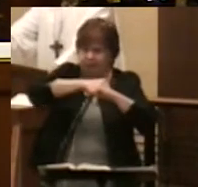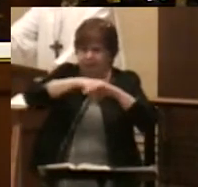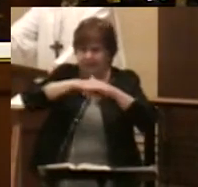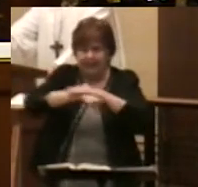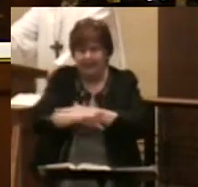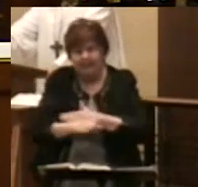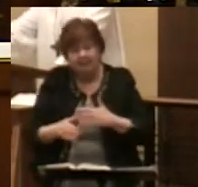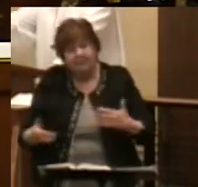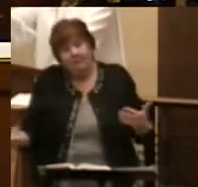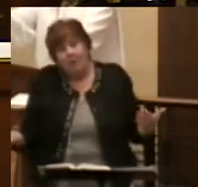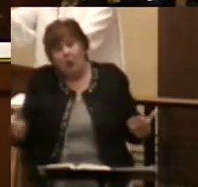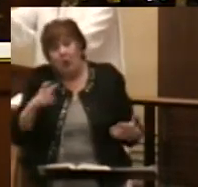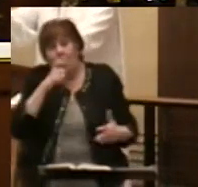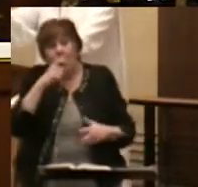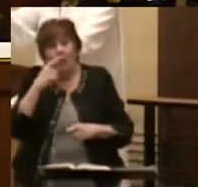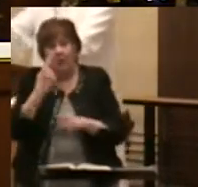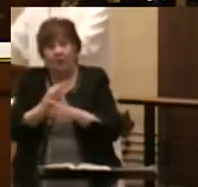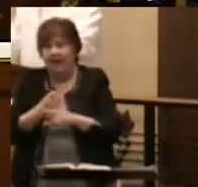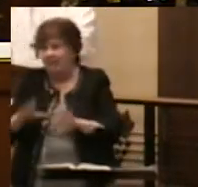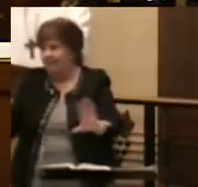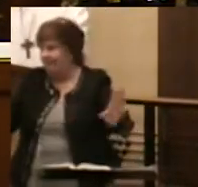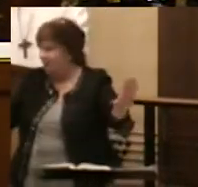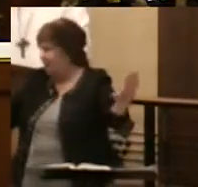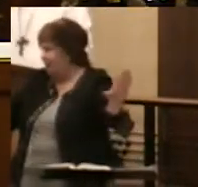And who would be right? Don't answer that.